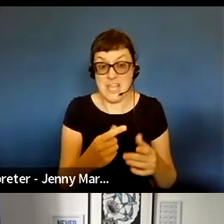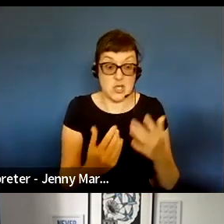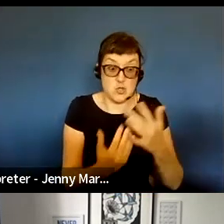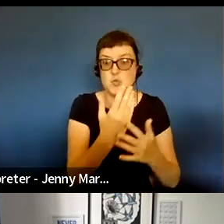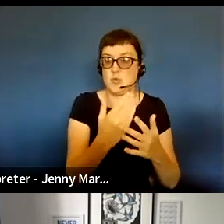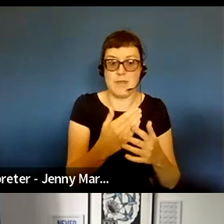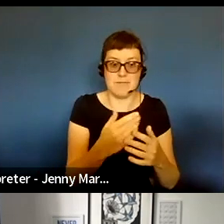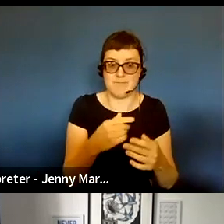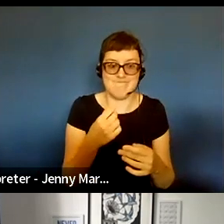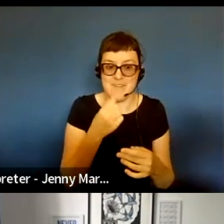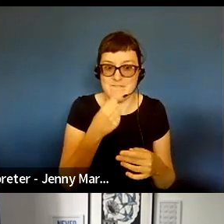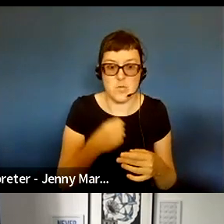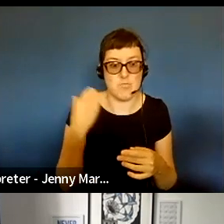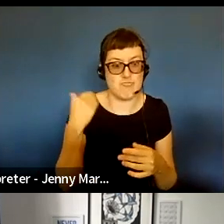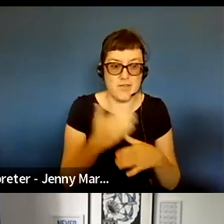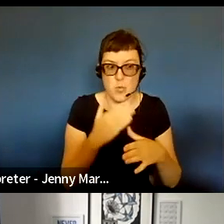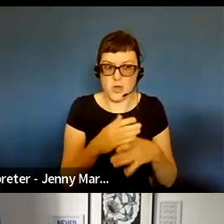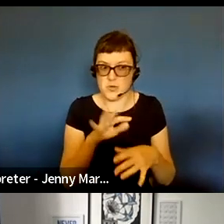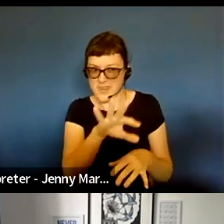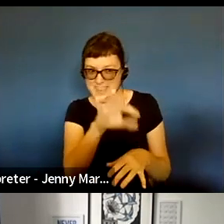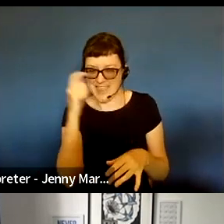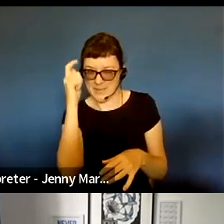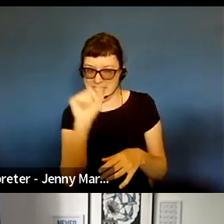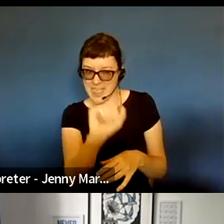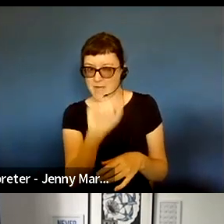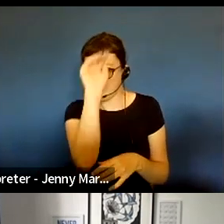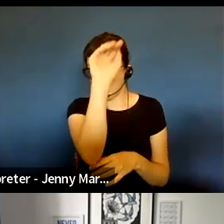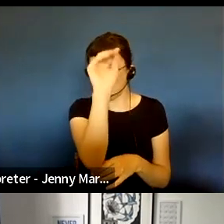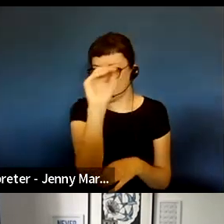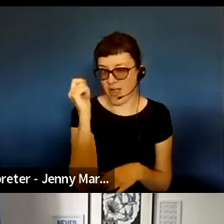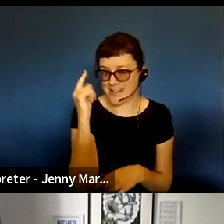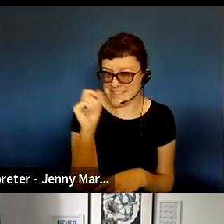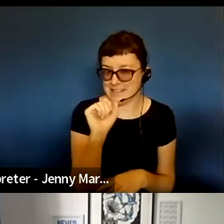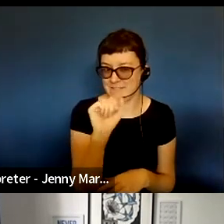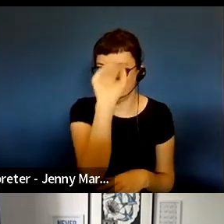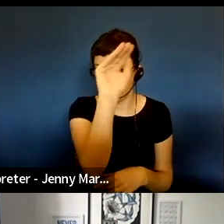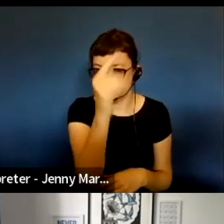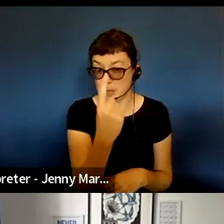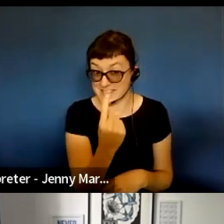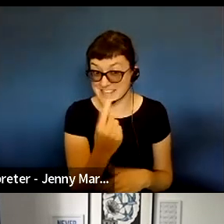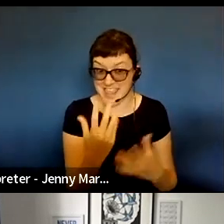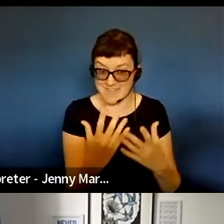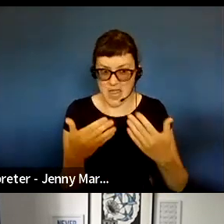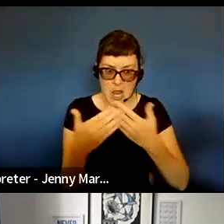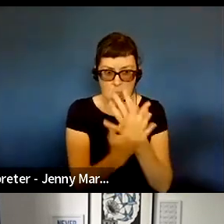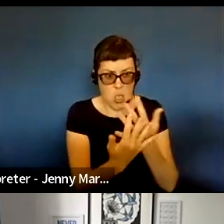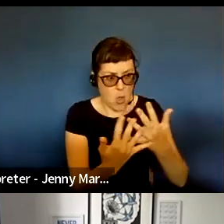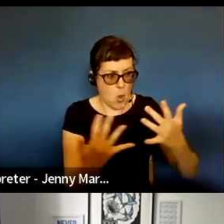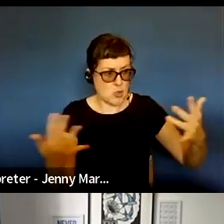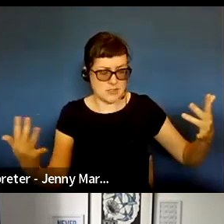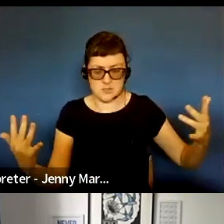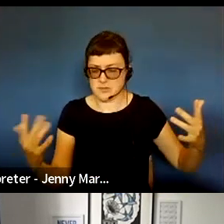selecting for potential, you're selecting based on ideas, and if you've got a large pool of perfectly